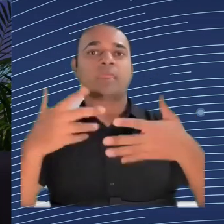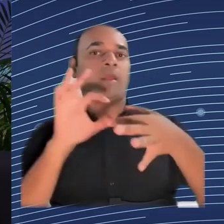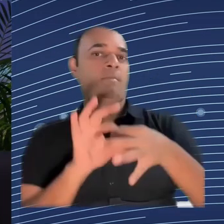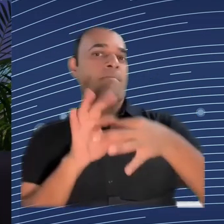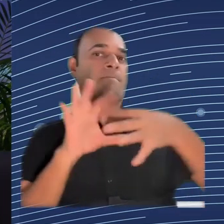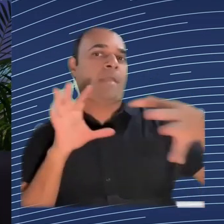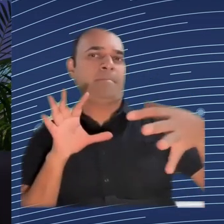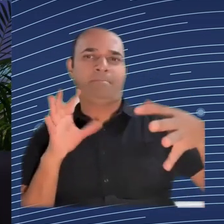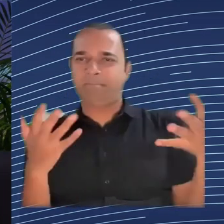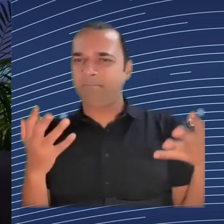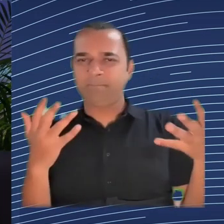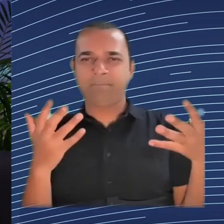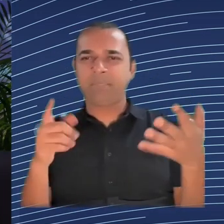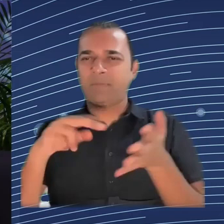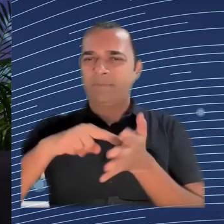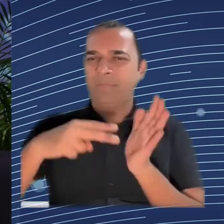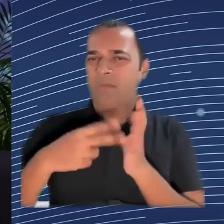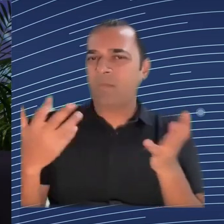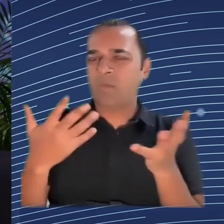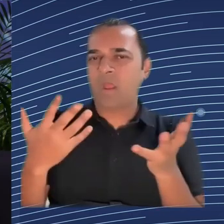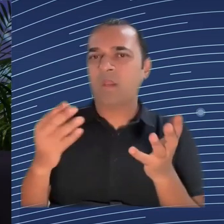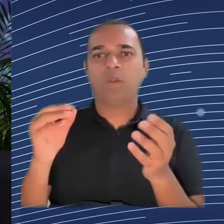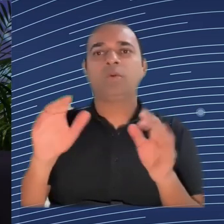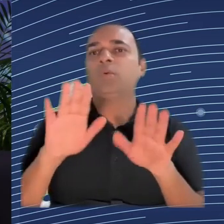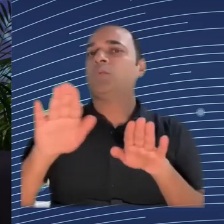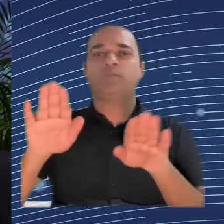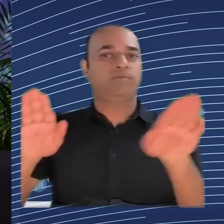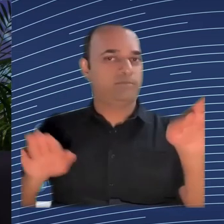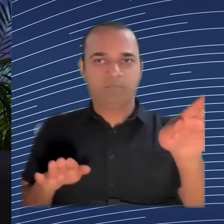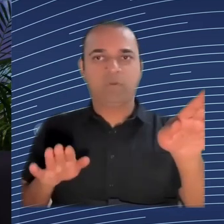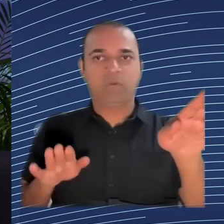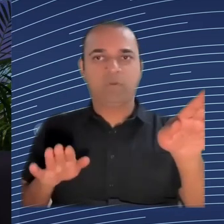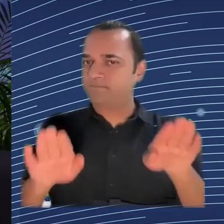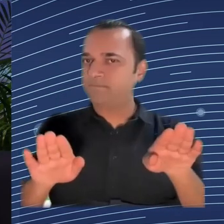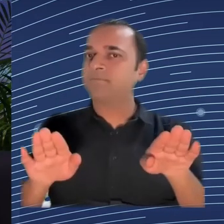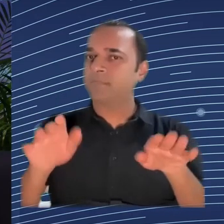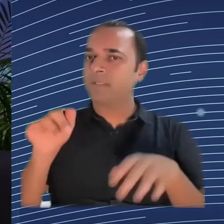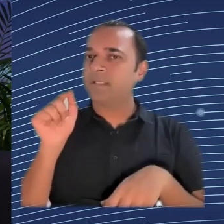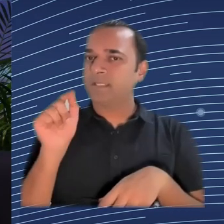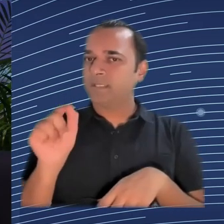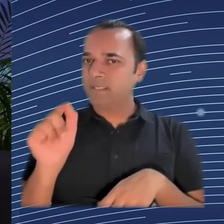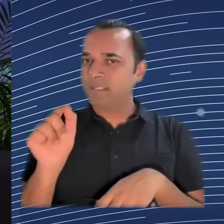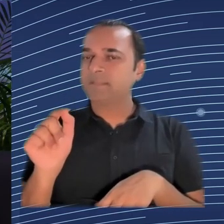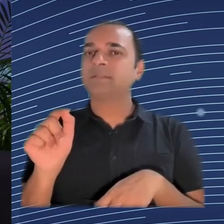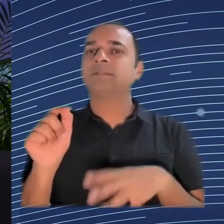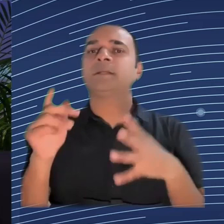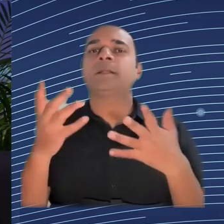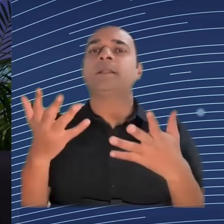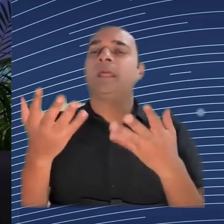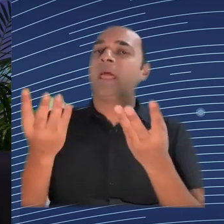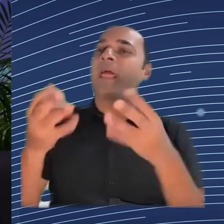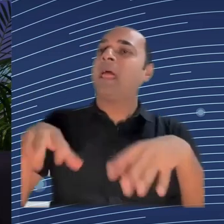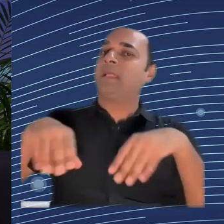And this has happened with us when we wanted to manifest for the working condition of riders. So,